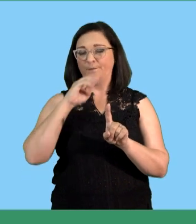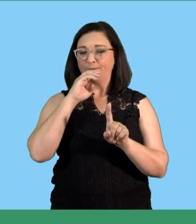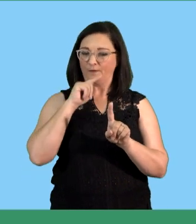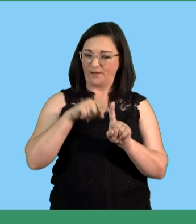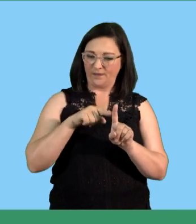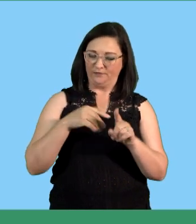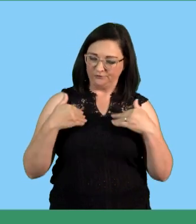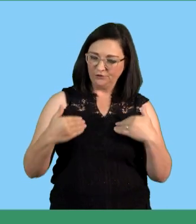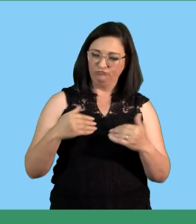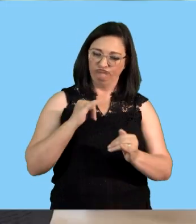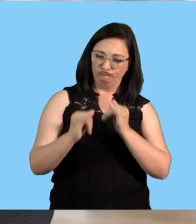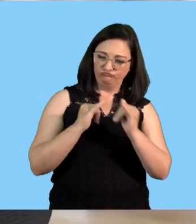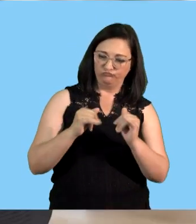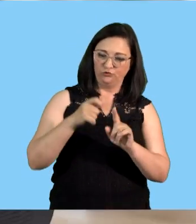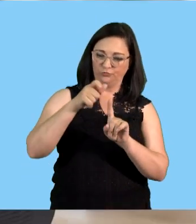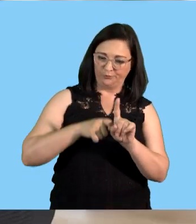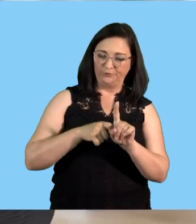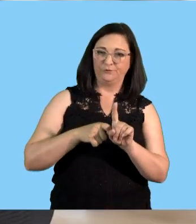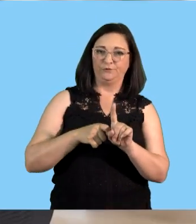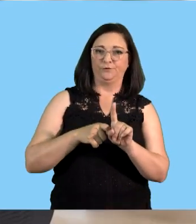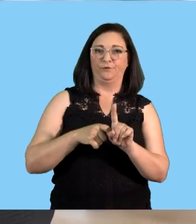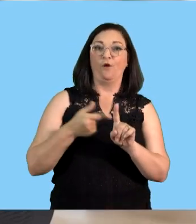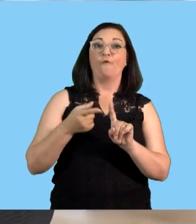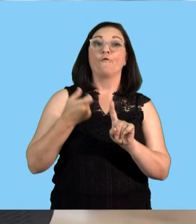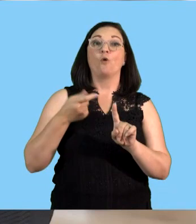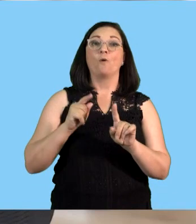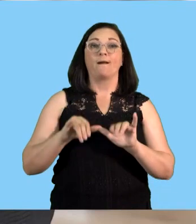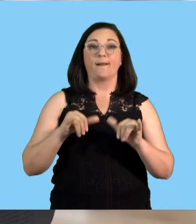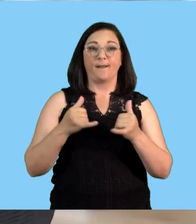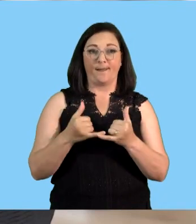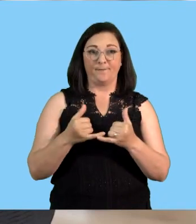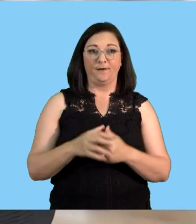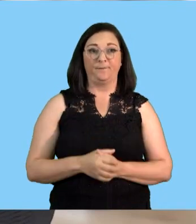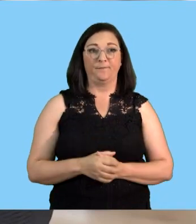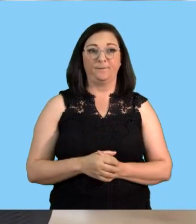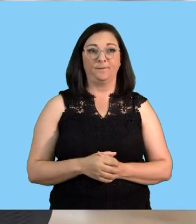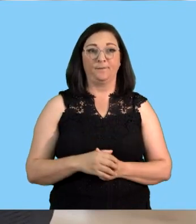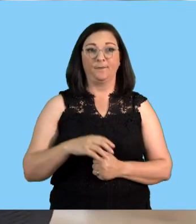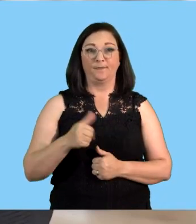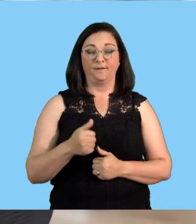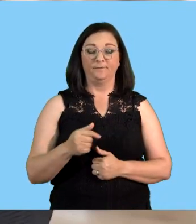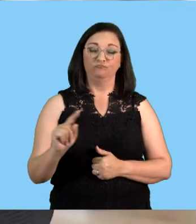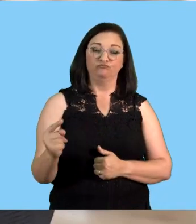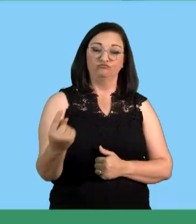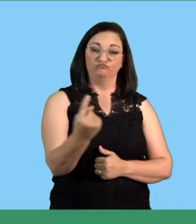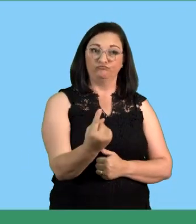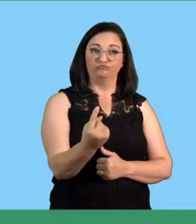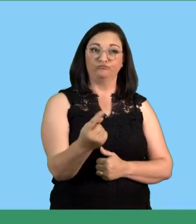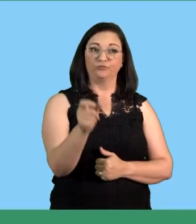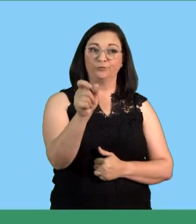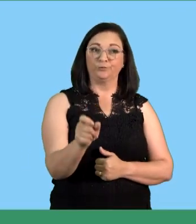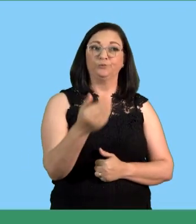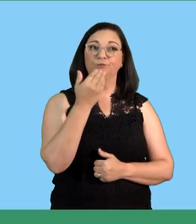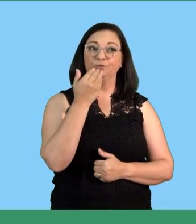uh interview process we call that person an interviewer then we've got a person that is going to be interviewed we call that person